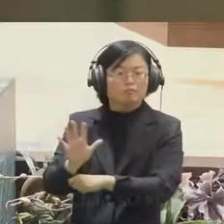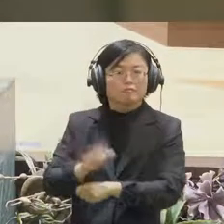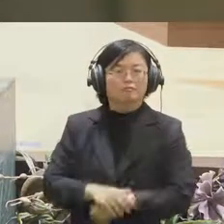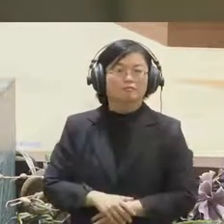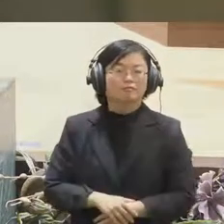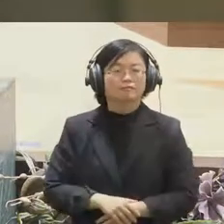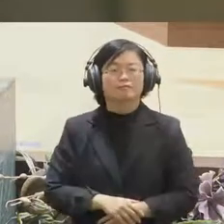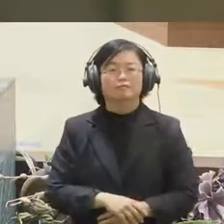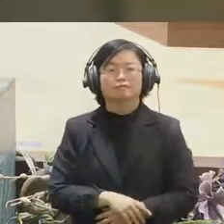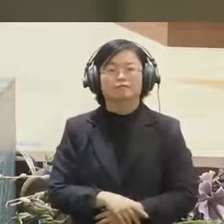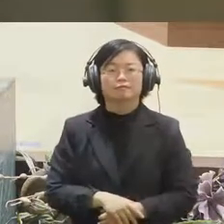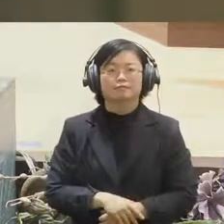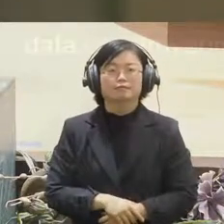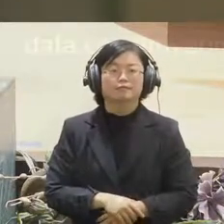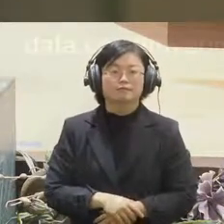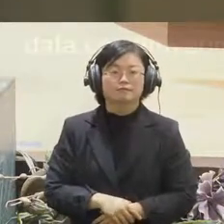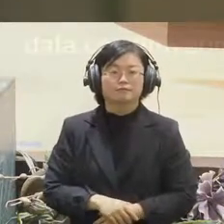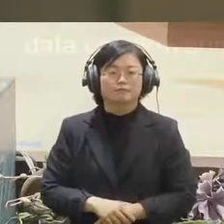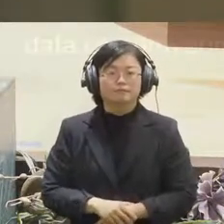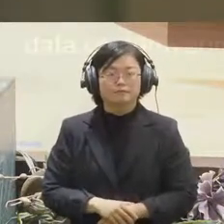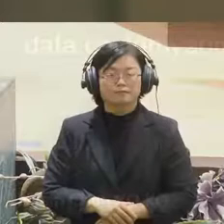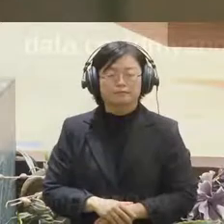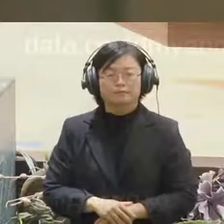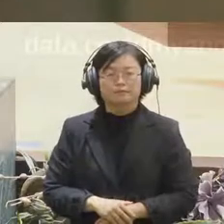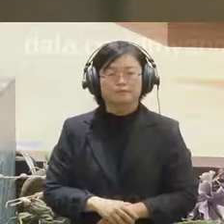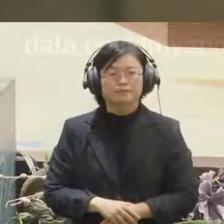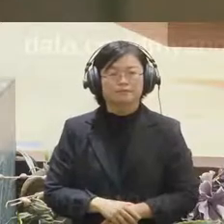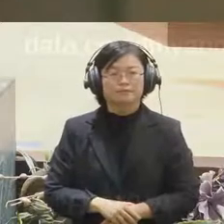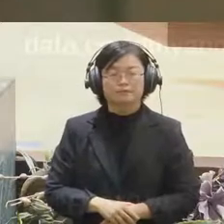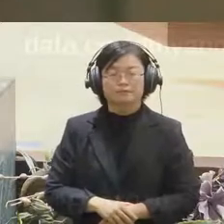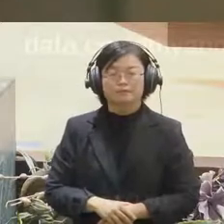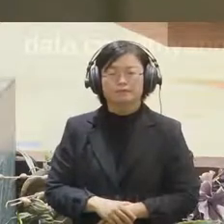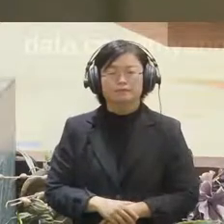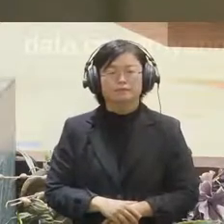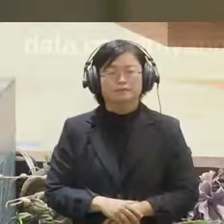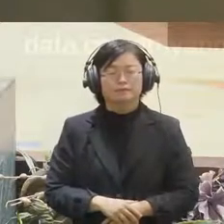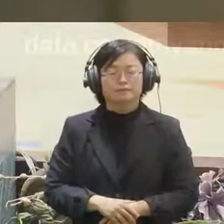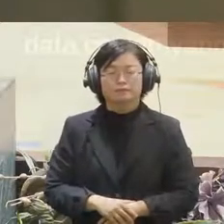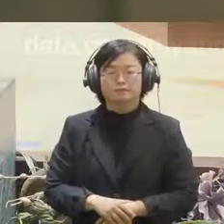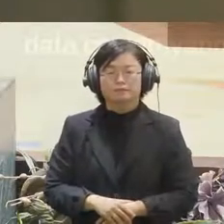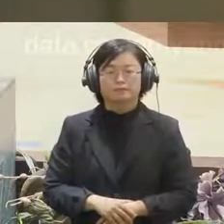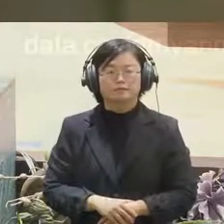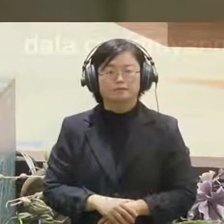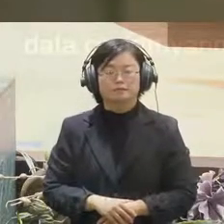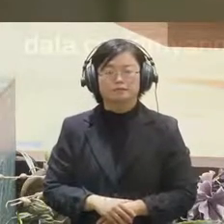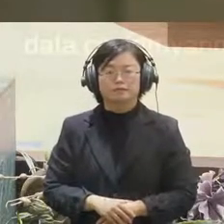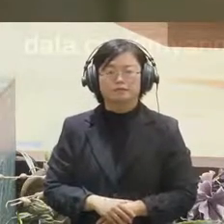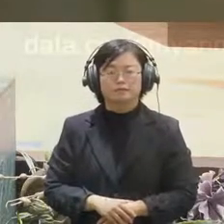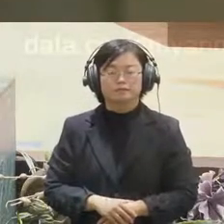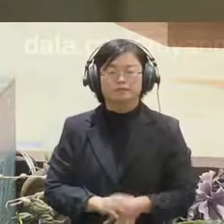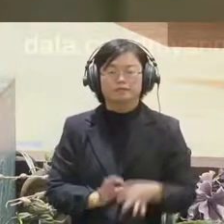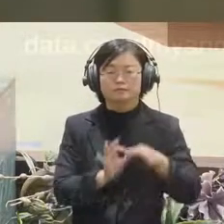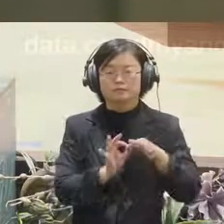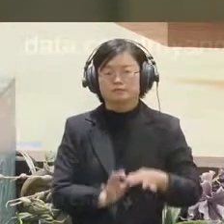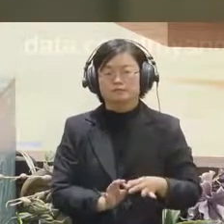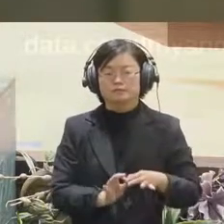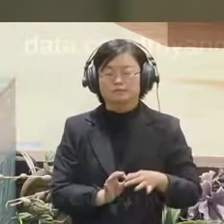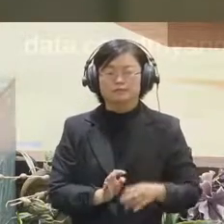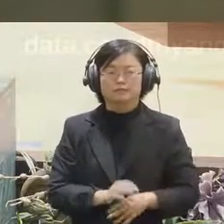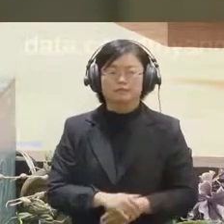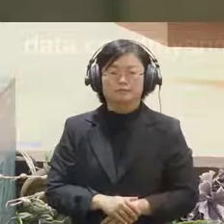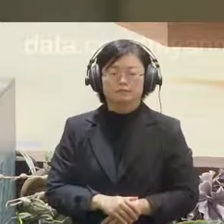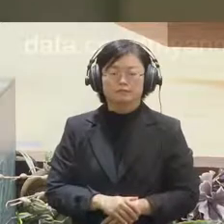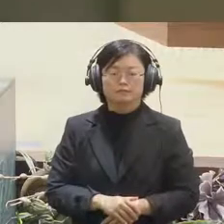They used our dataset to show the data from the township levels. So indirectly, we